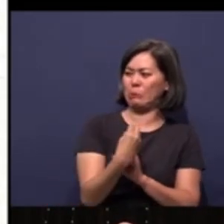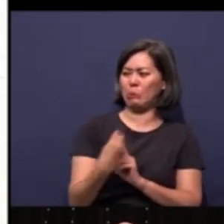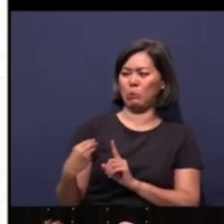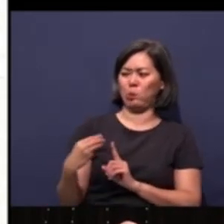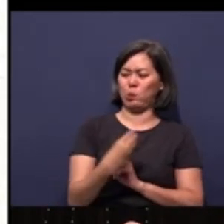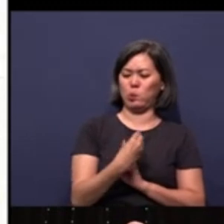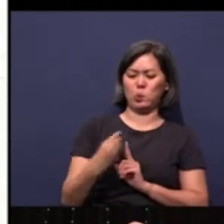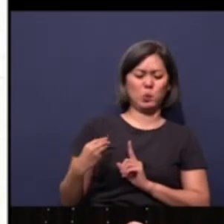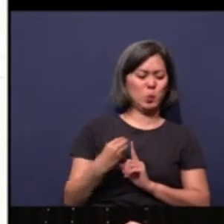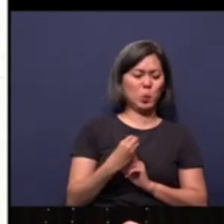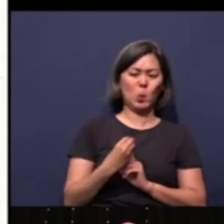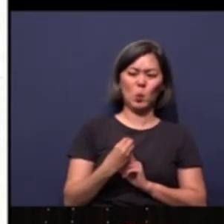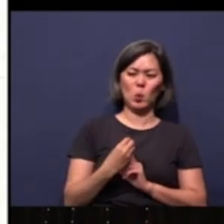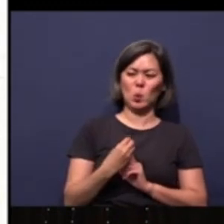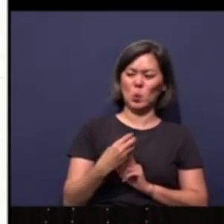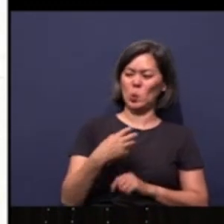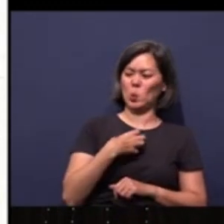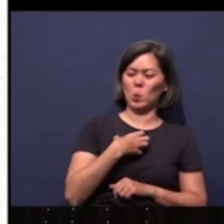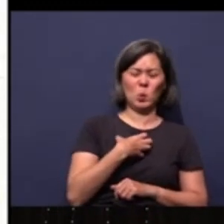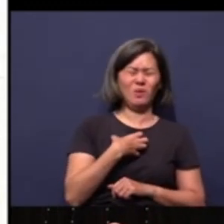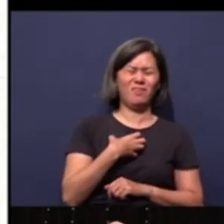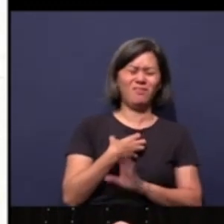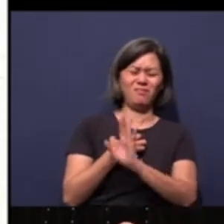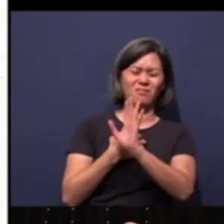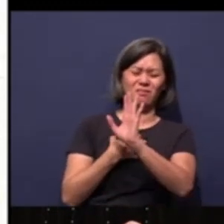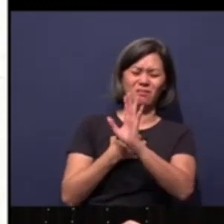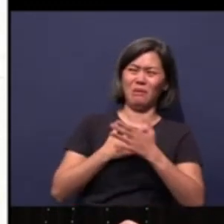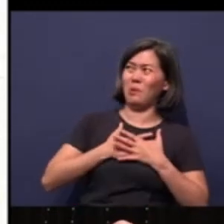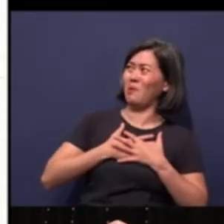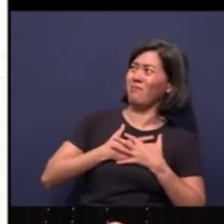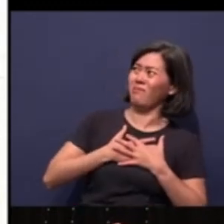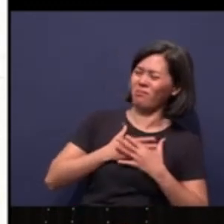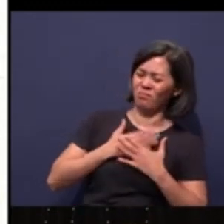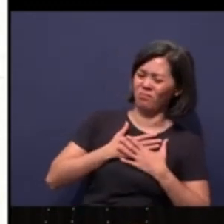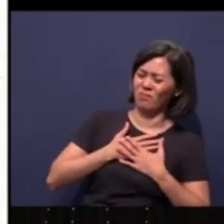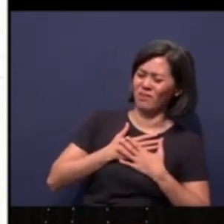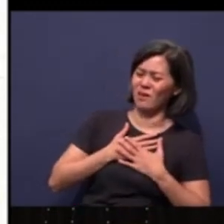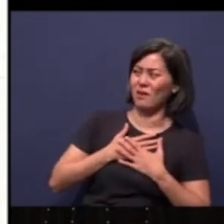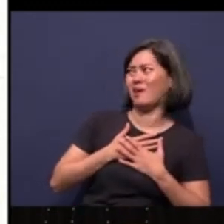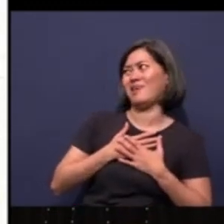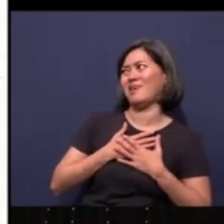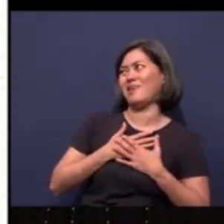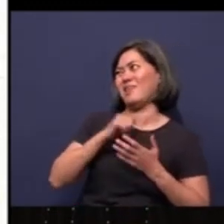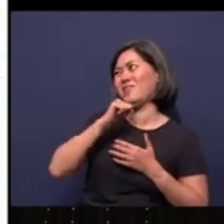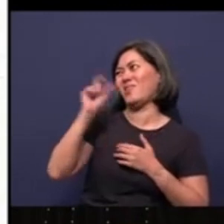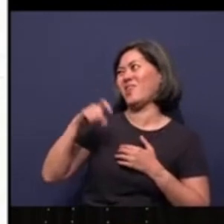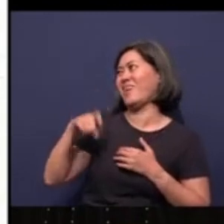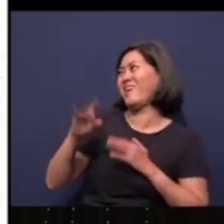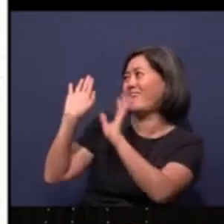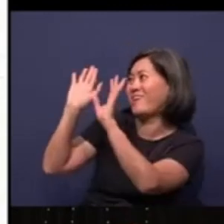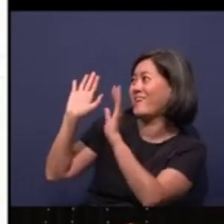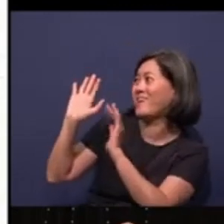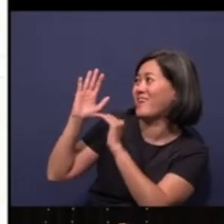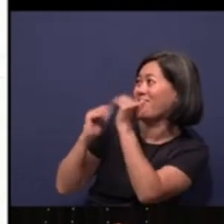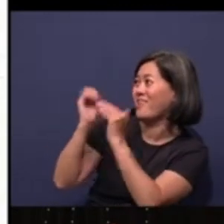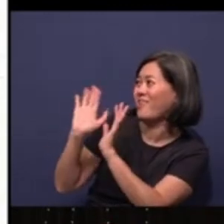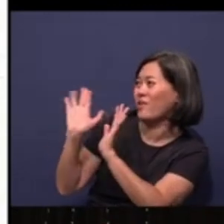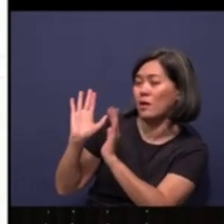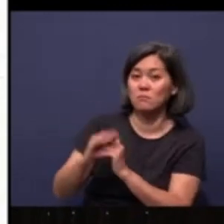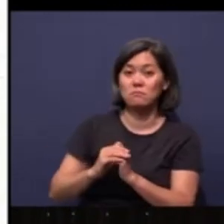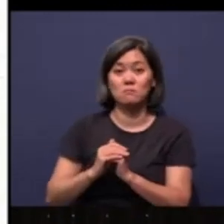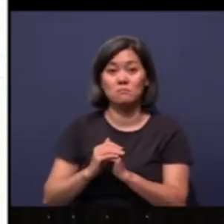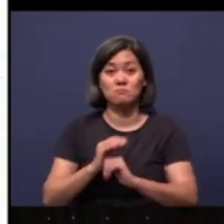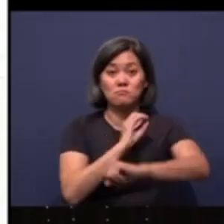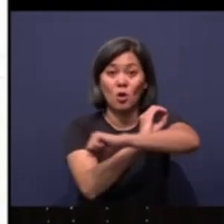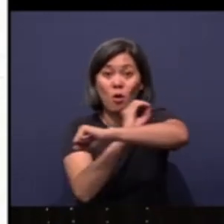They cause so much complaints. I mean, I'm very scared. No need to build your house, Ken. So these obstacles suddenly